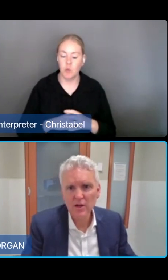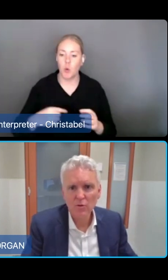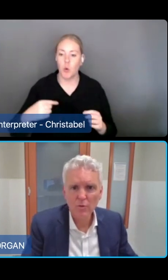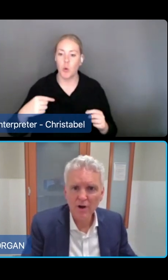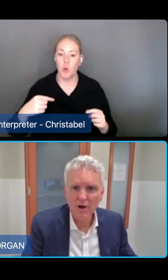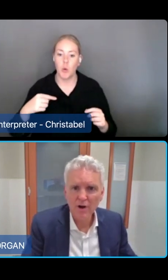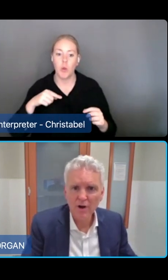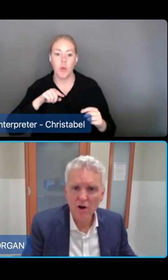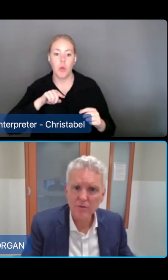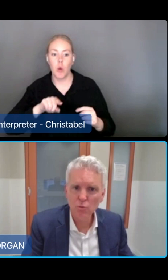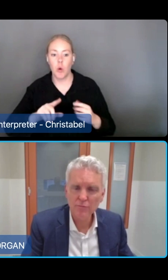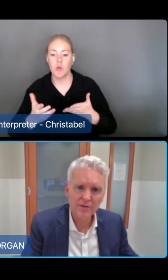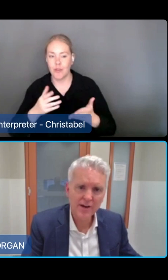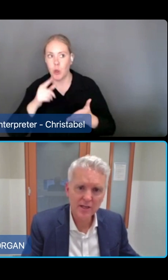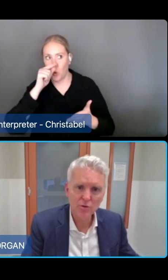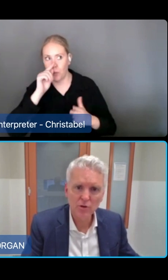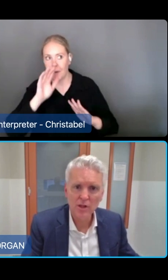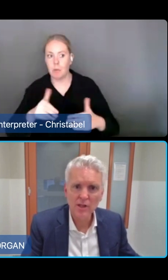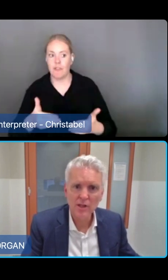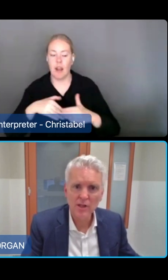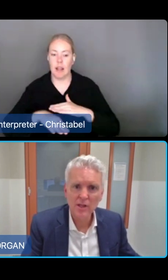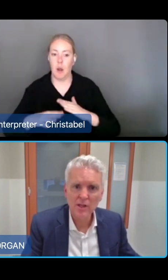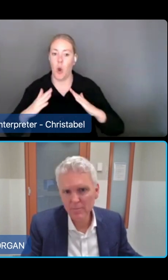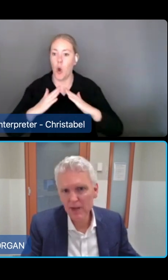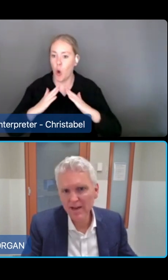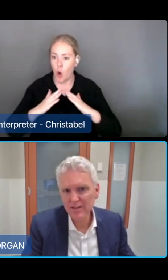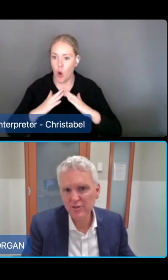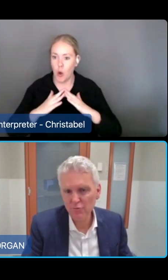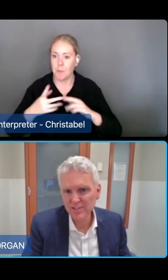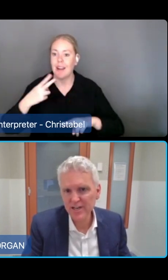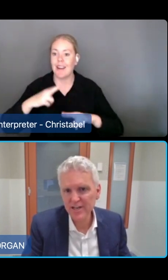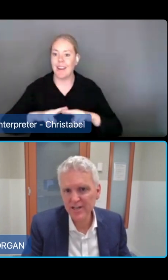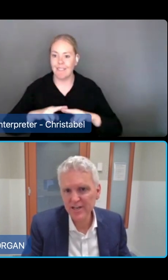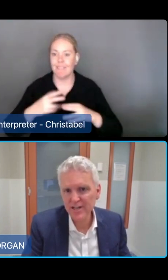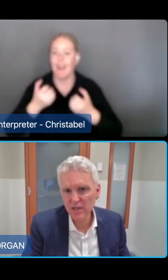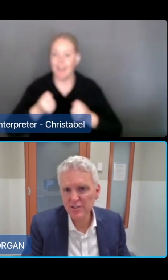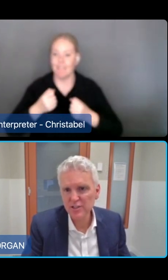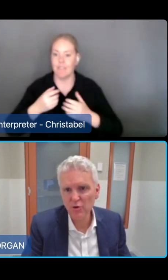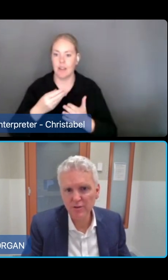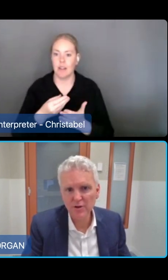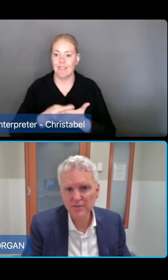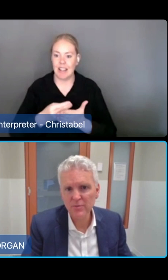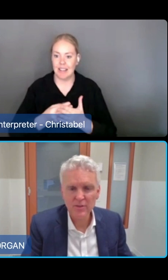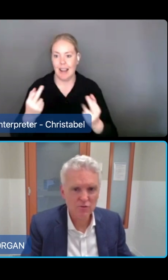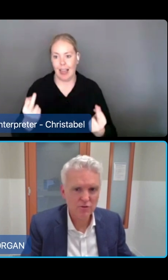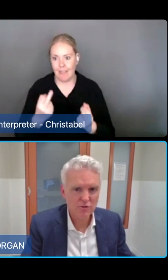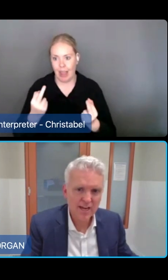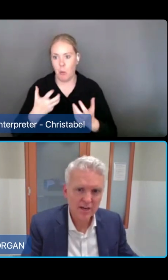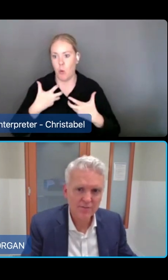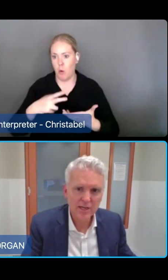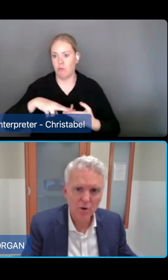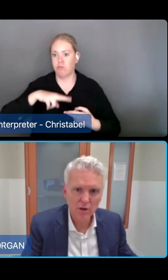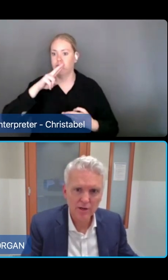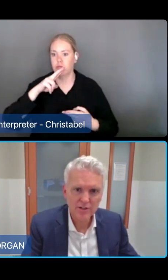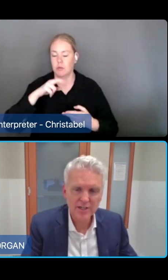with the higher funding that would have been available, that would have been paid to the residential facility to support the person through the